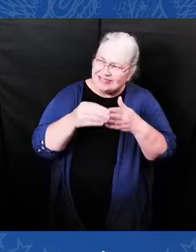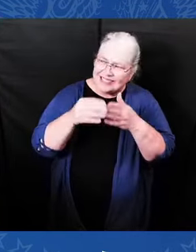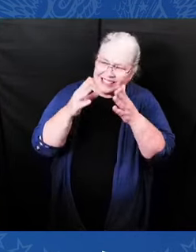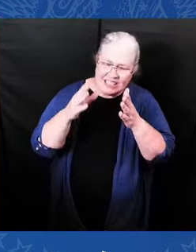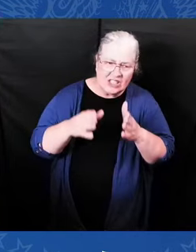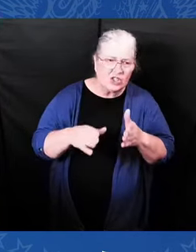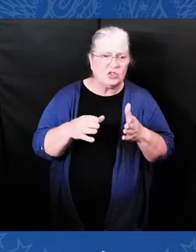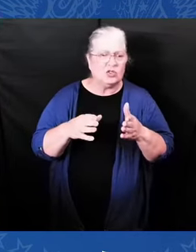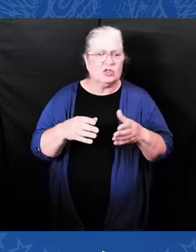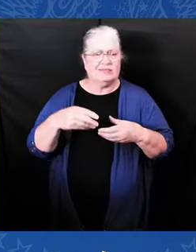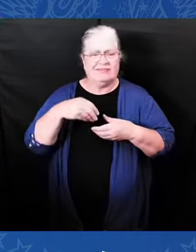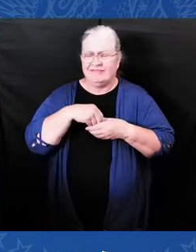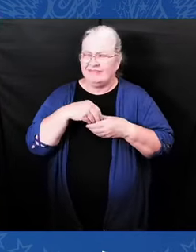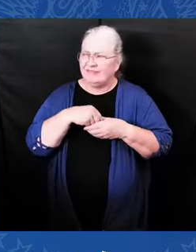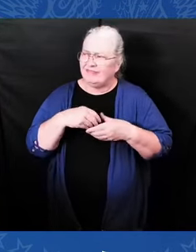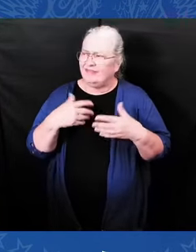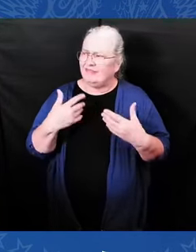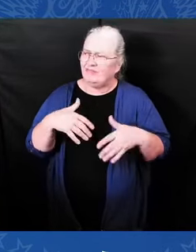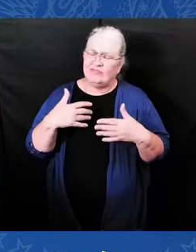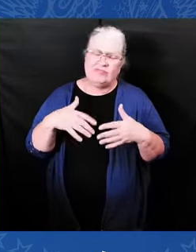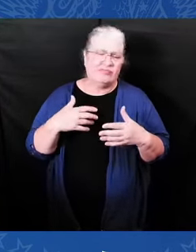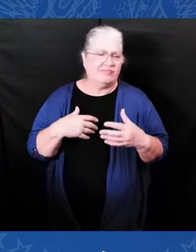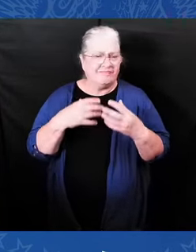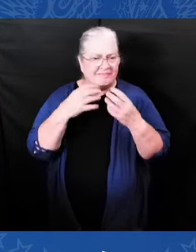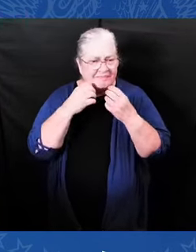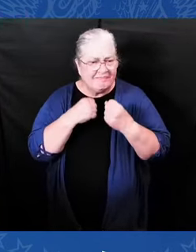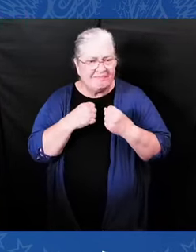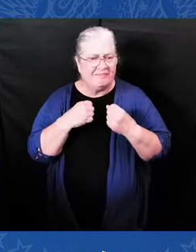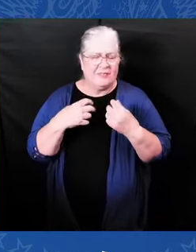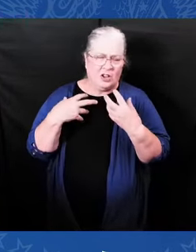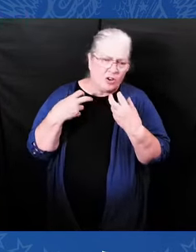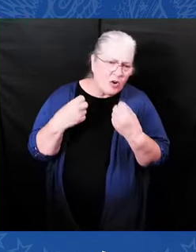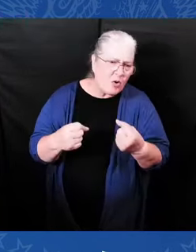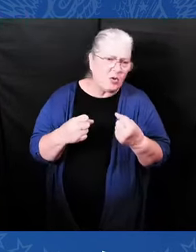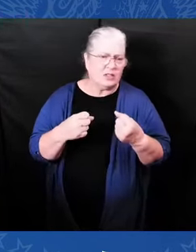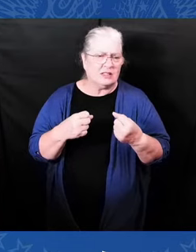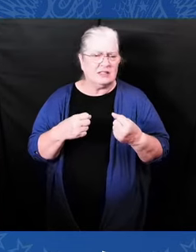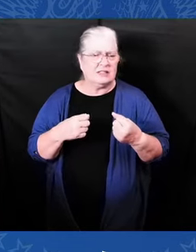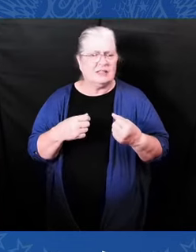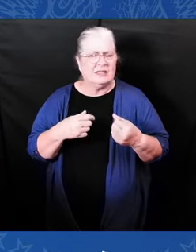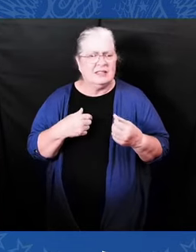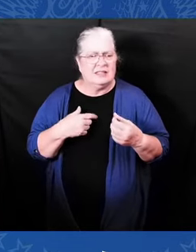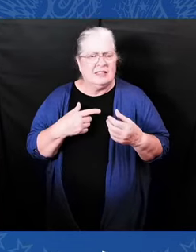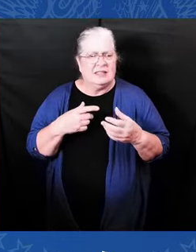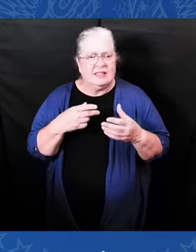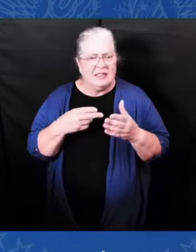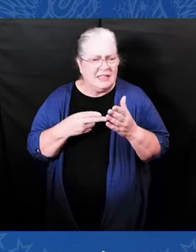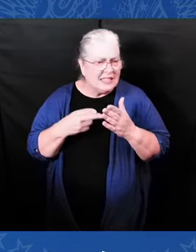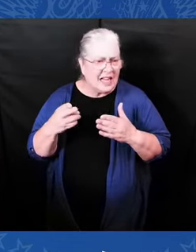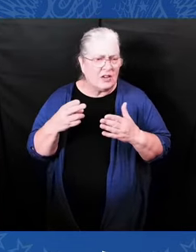And Karine Jean-Pierre, my press secretary. No wonder I'm doing okay.